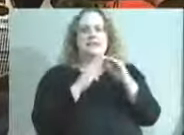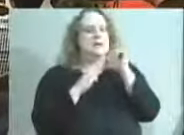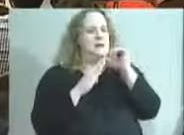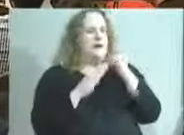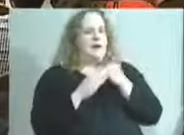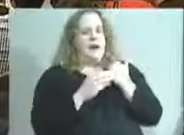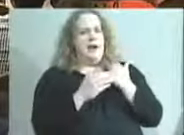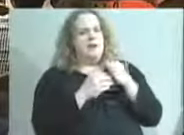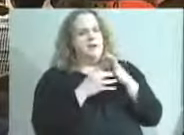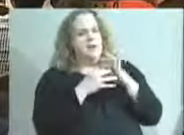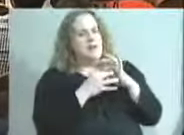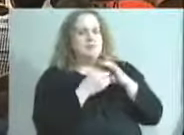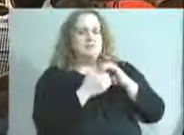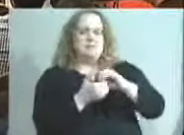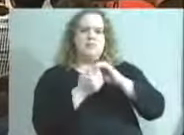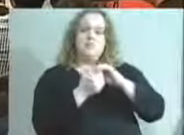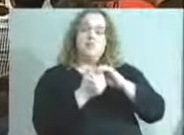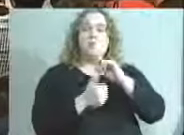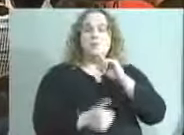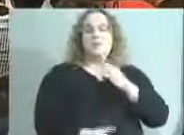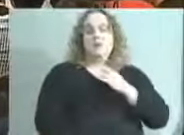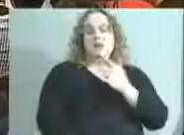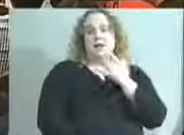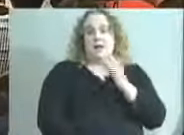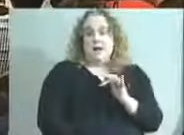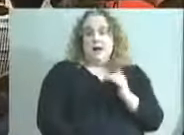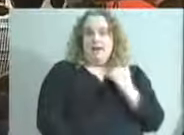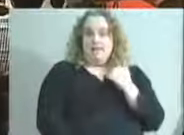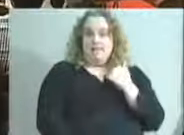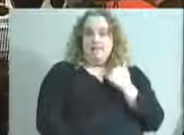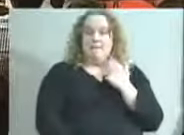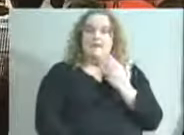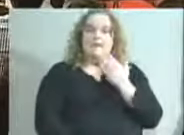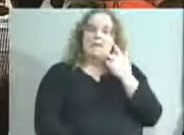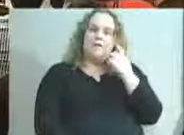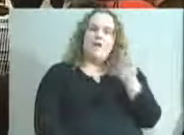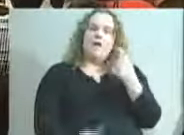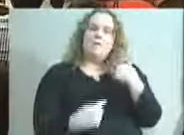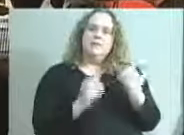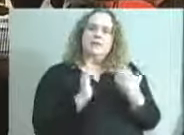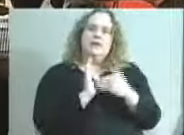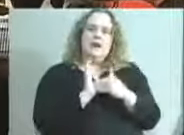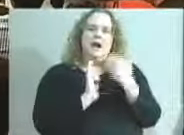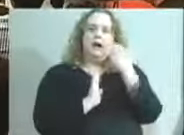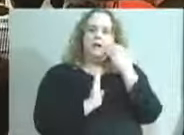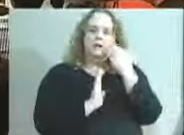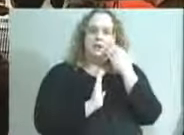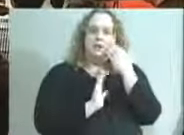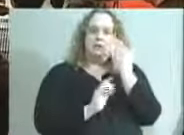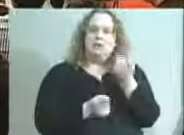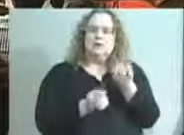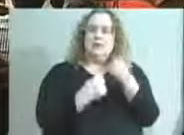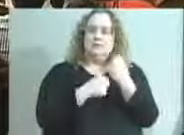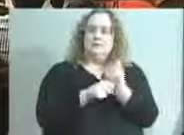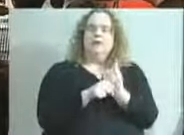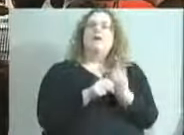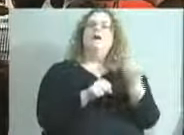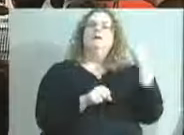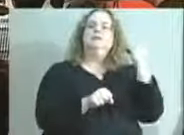relationship. But we feel very fortunate we have that. And thanks for coming back again. I know you were here about this time last year. That's right.